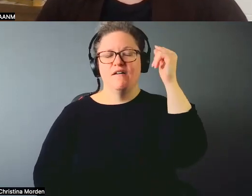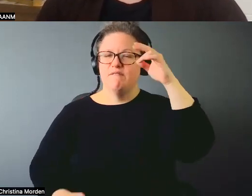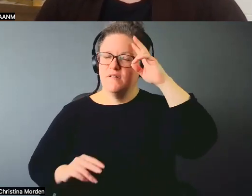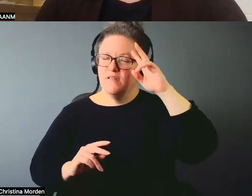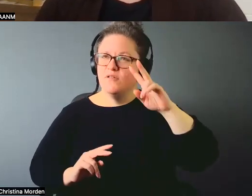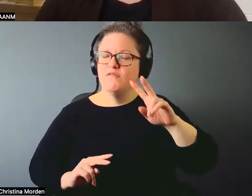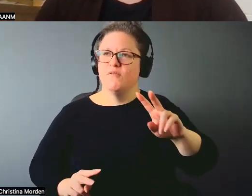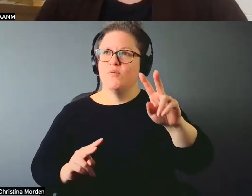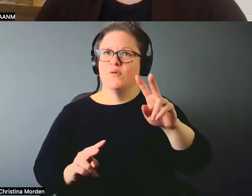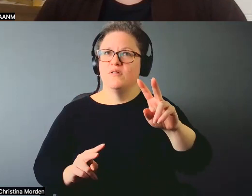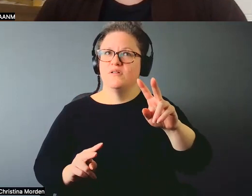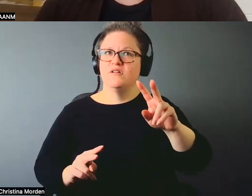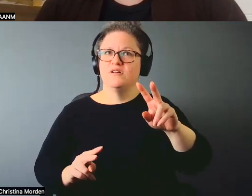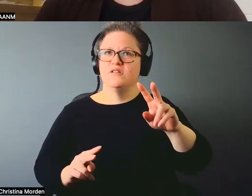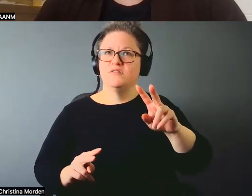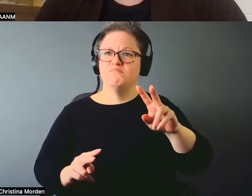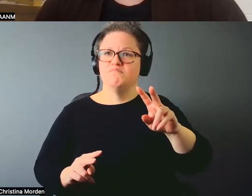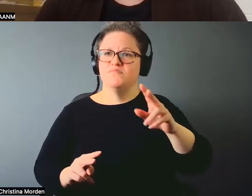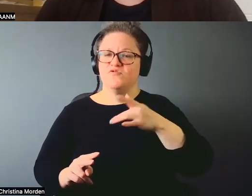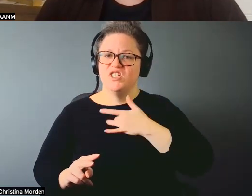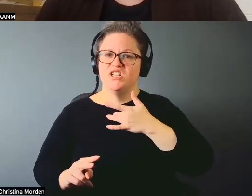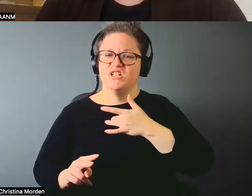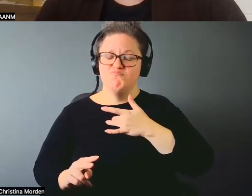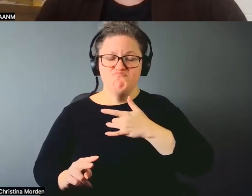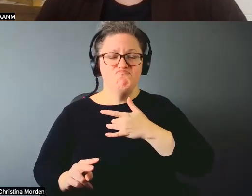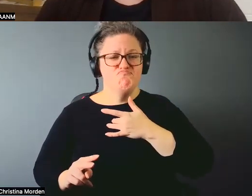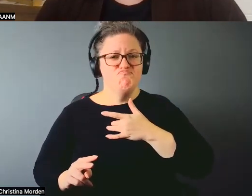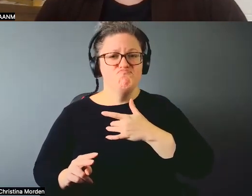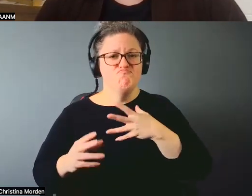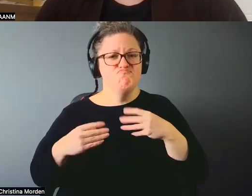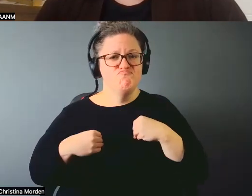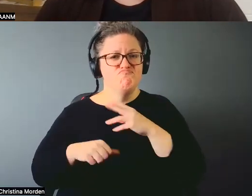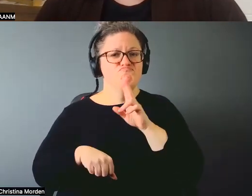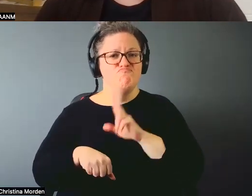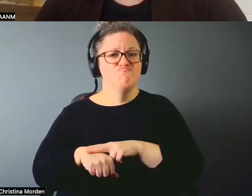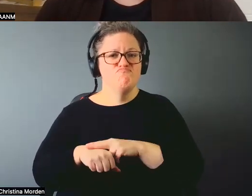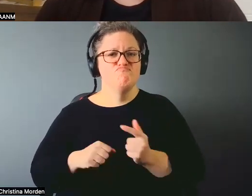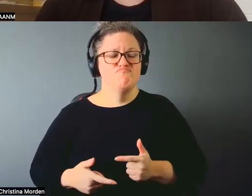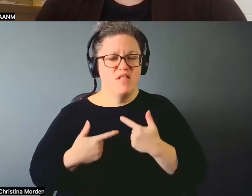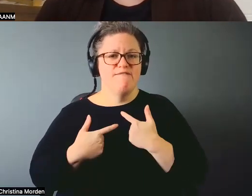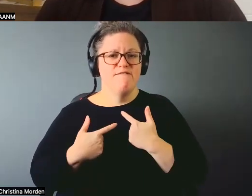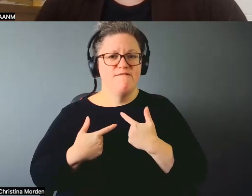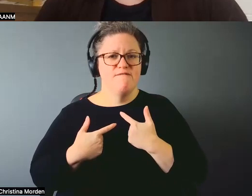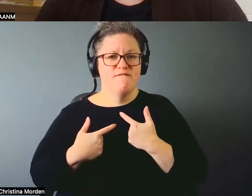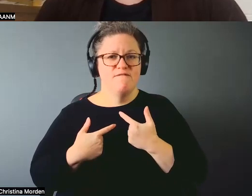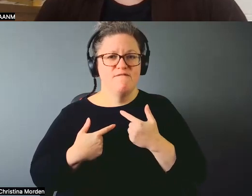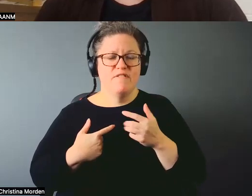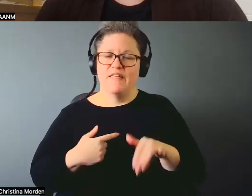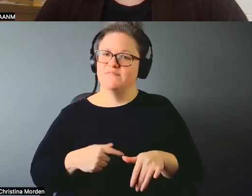as sort of an acceptable passage in life is is kind of radical.